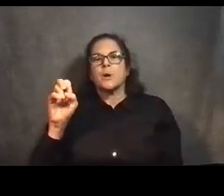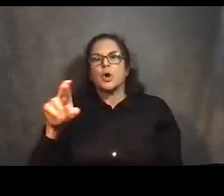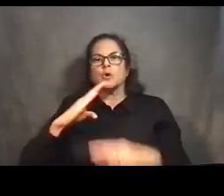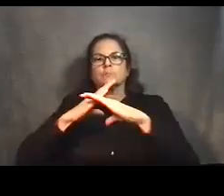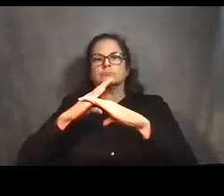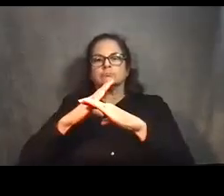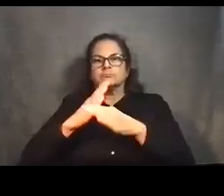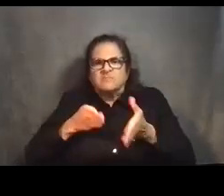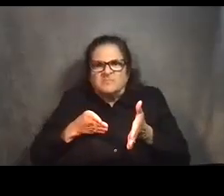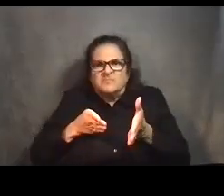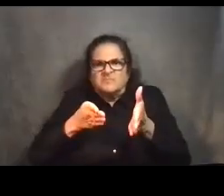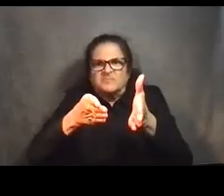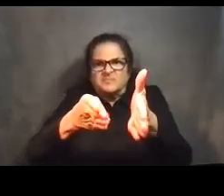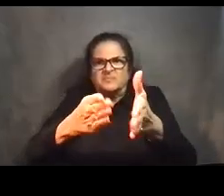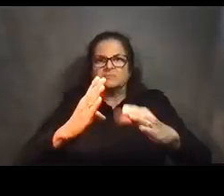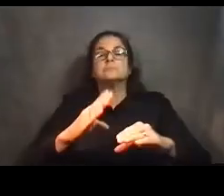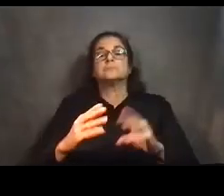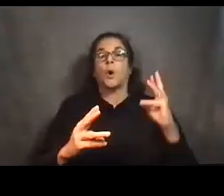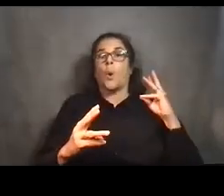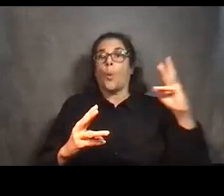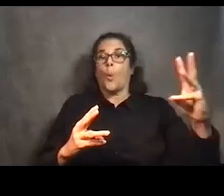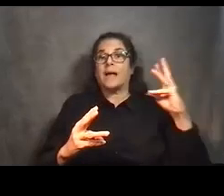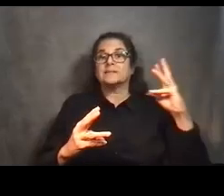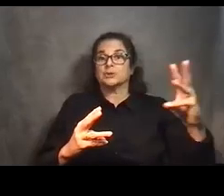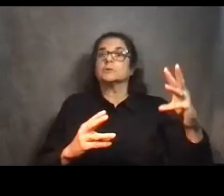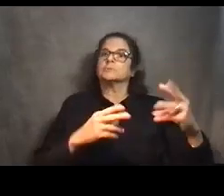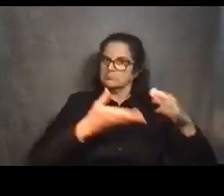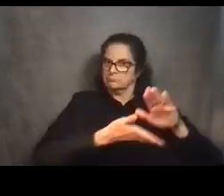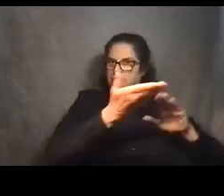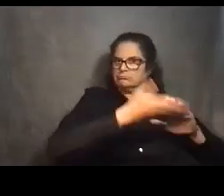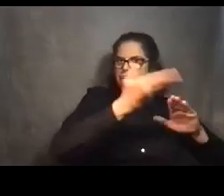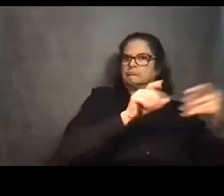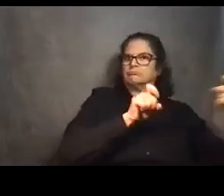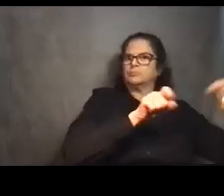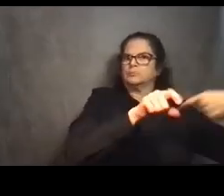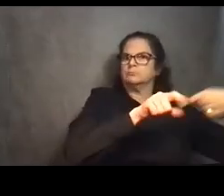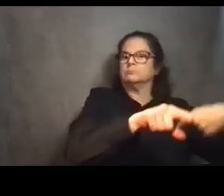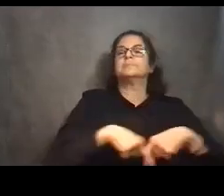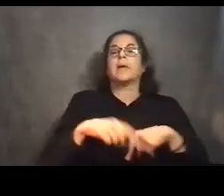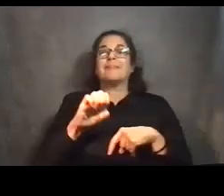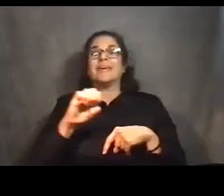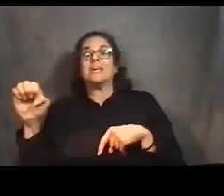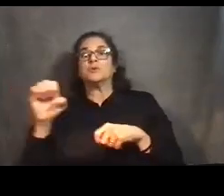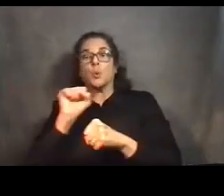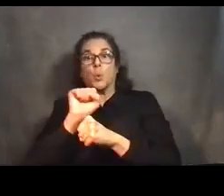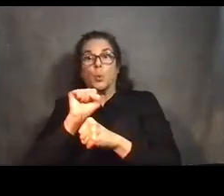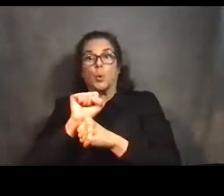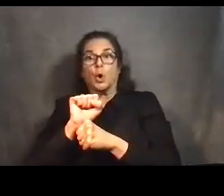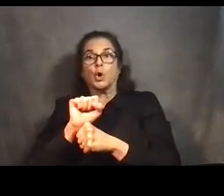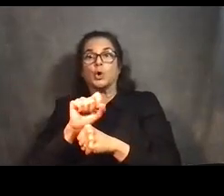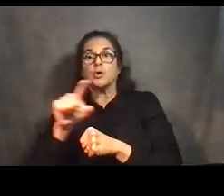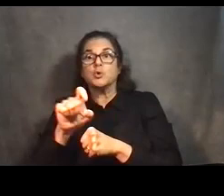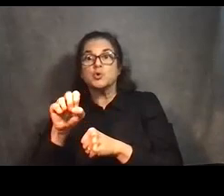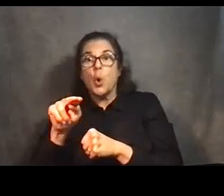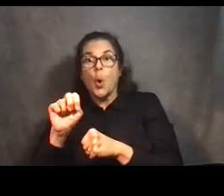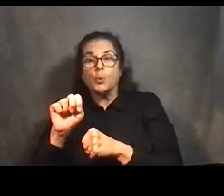a physical separation between the western in-service tracks and the eastern work zone. The majority of the barrier